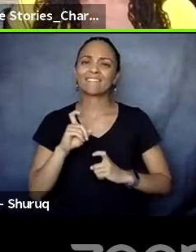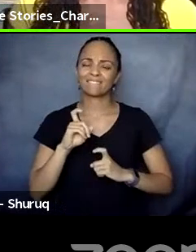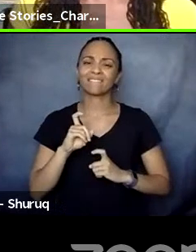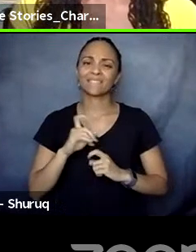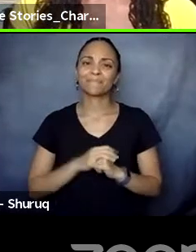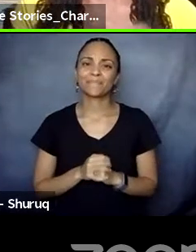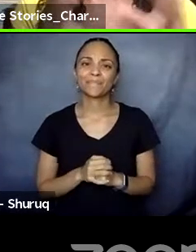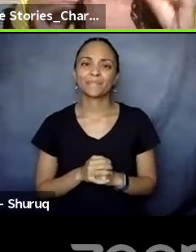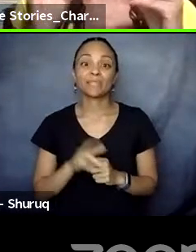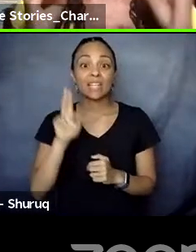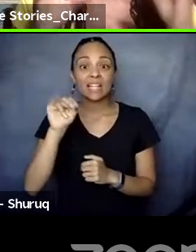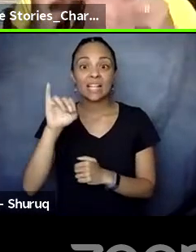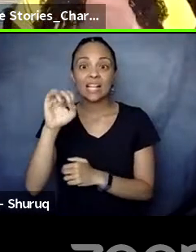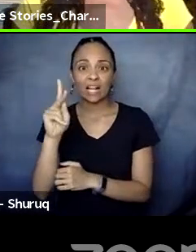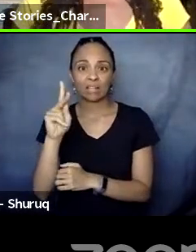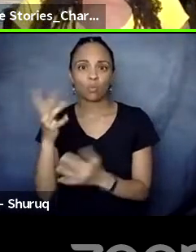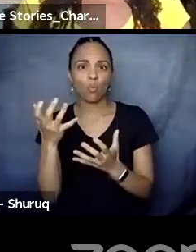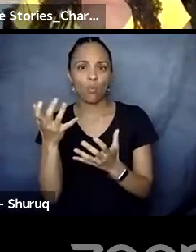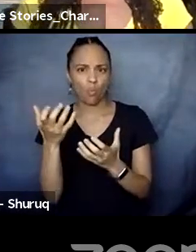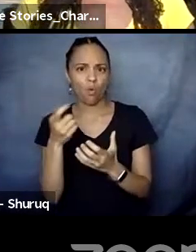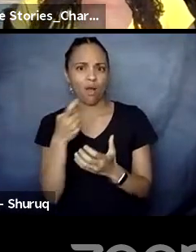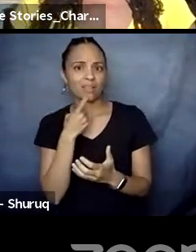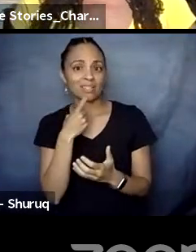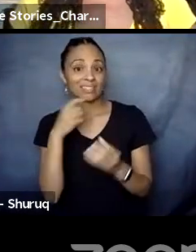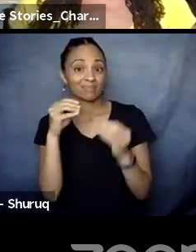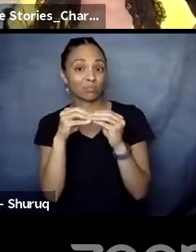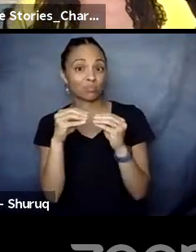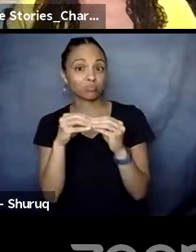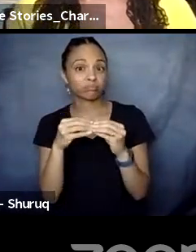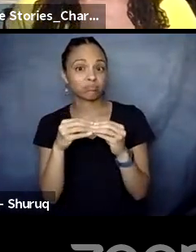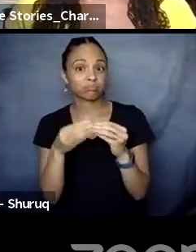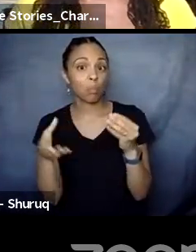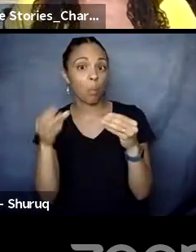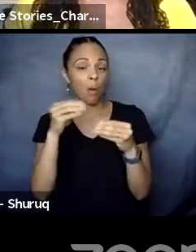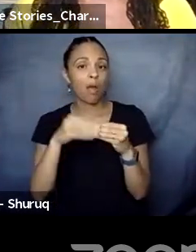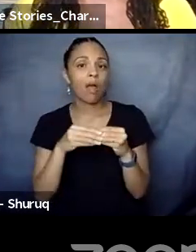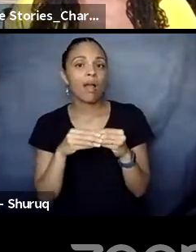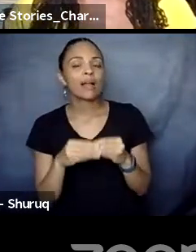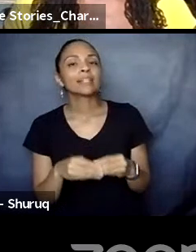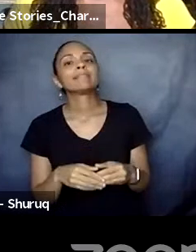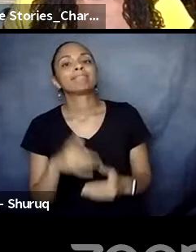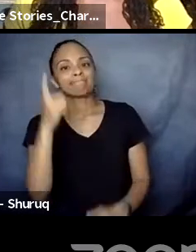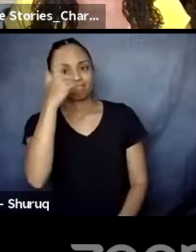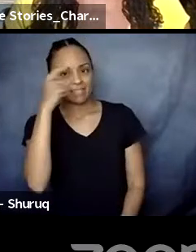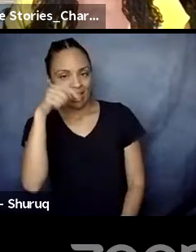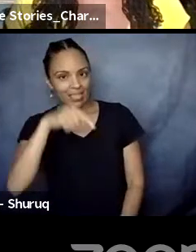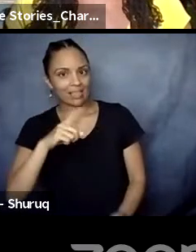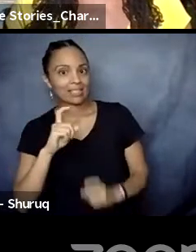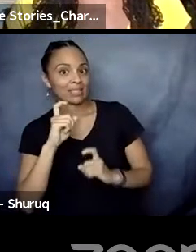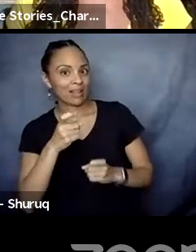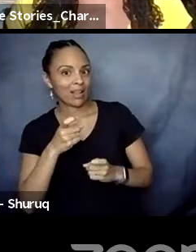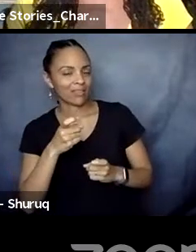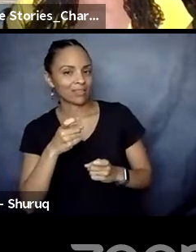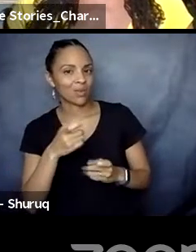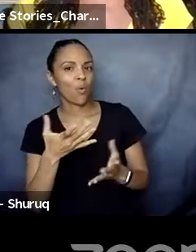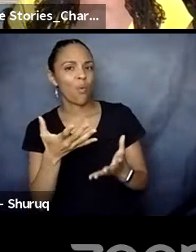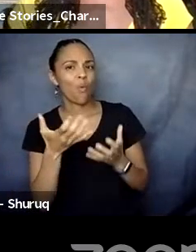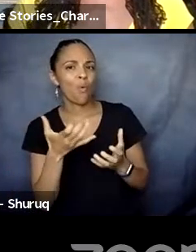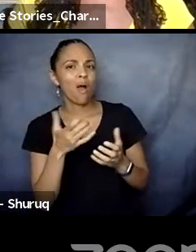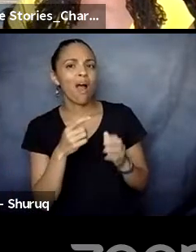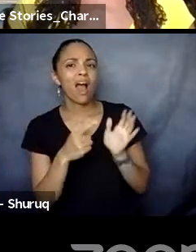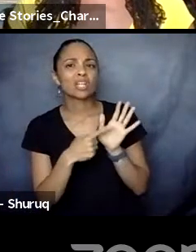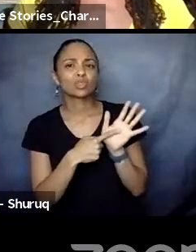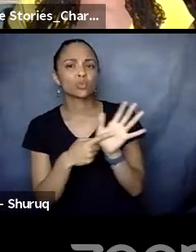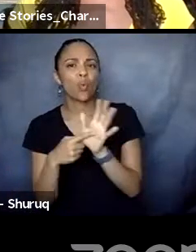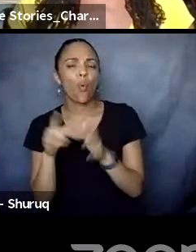do you want to say more? Cause I'll keep talking. Gotcha. Gotcha. But because it's a gift, we want to make it super exclusive. So I'm going to be sharing